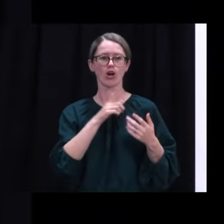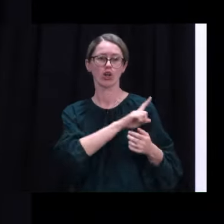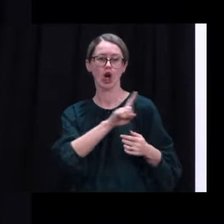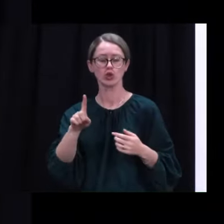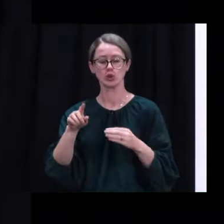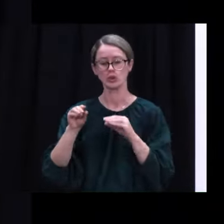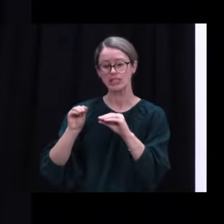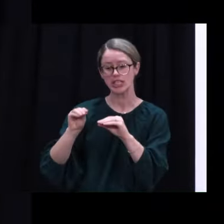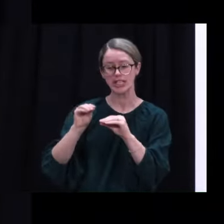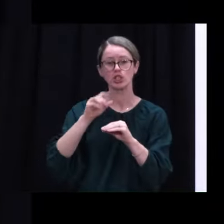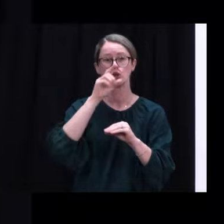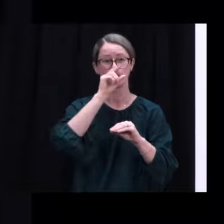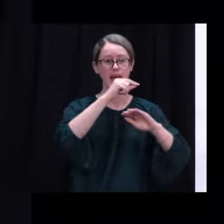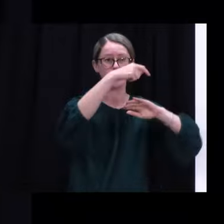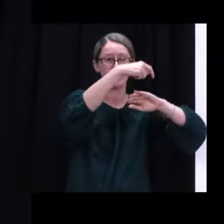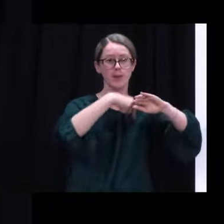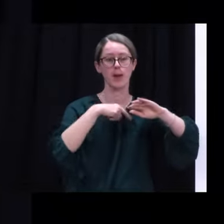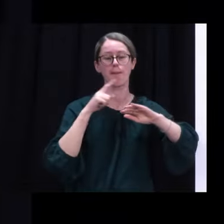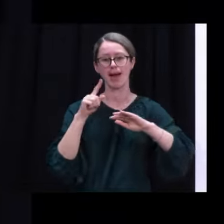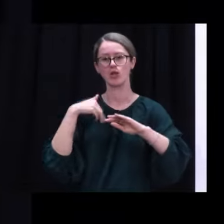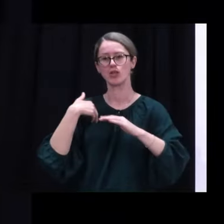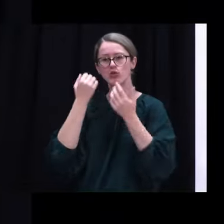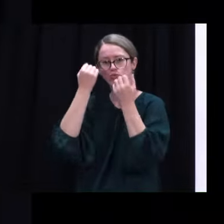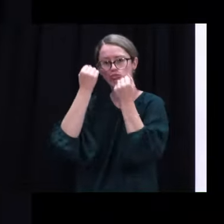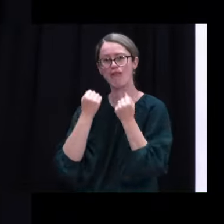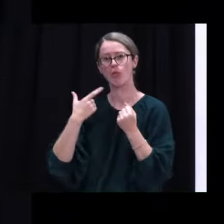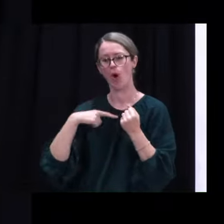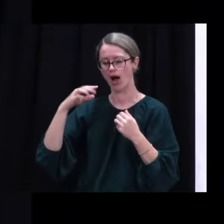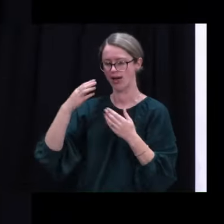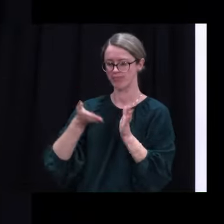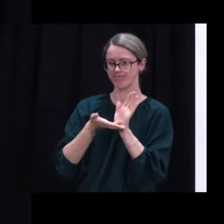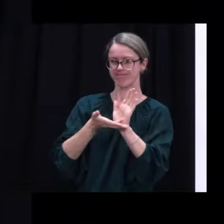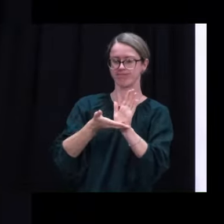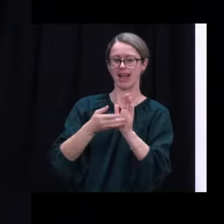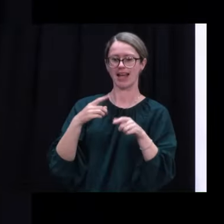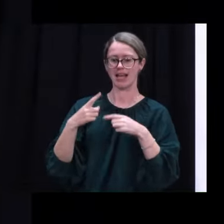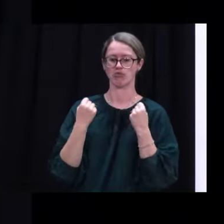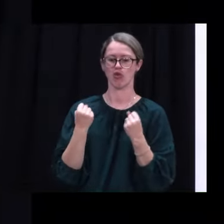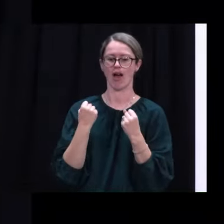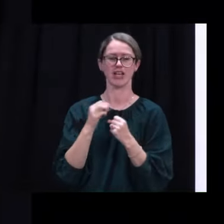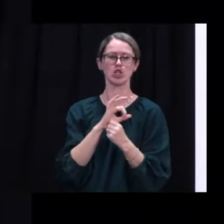as well. Again, if you can bring some evidence of why, and you just make sure you keep on driving.